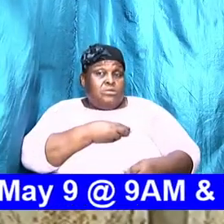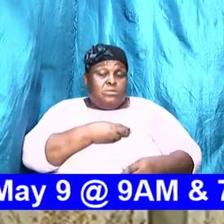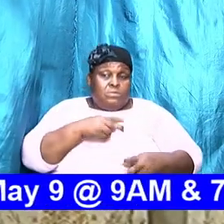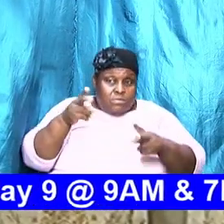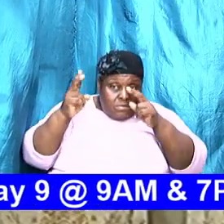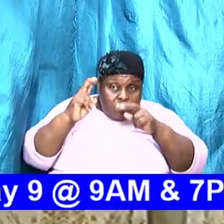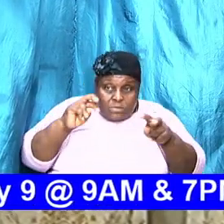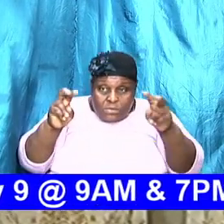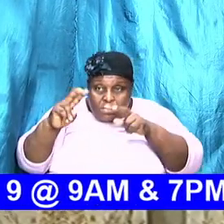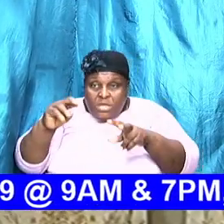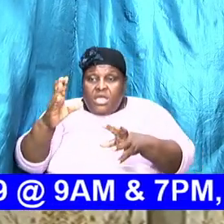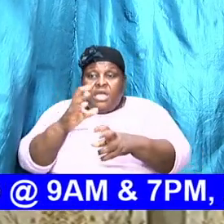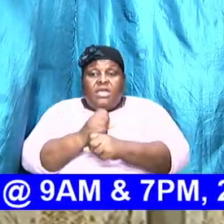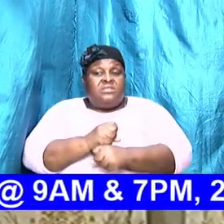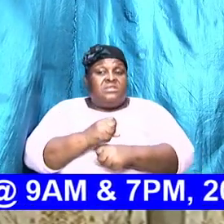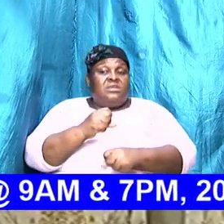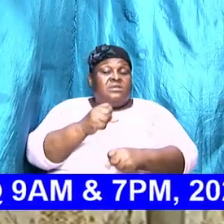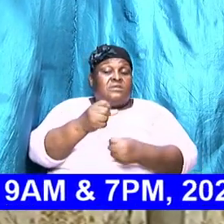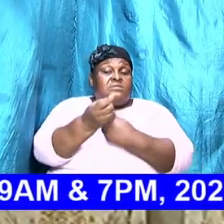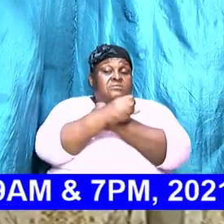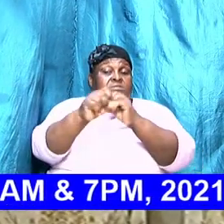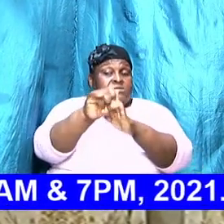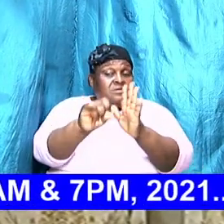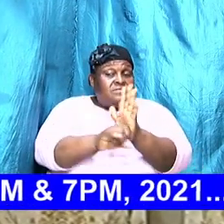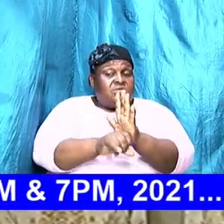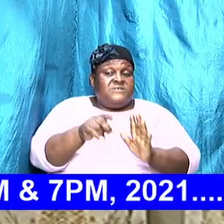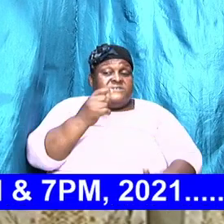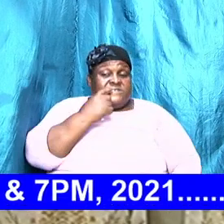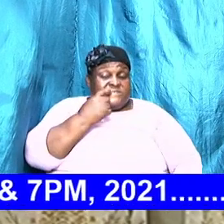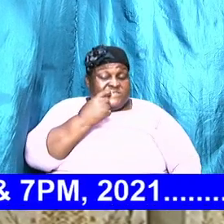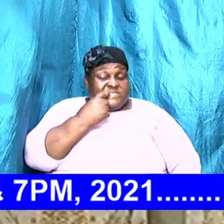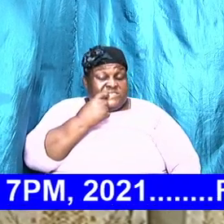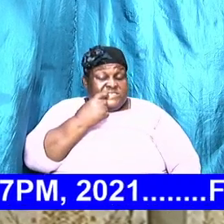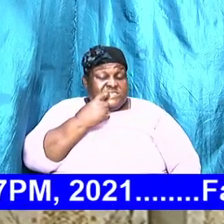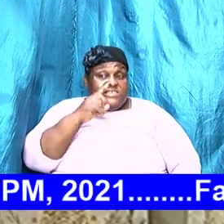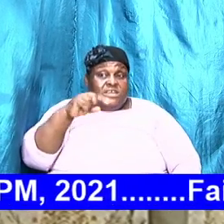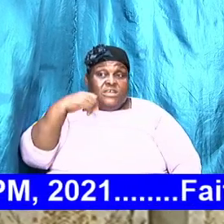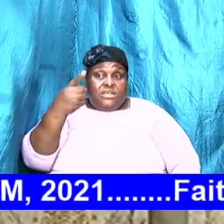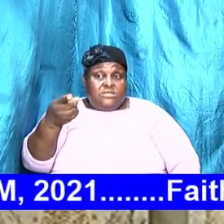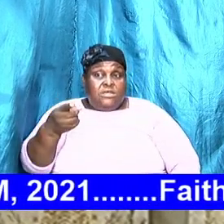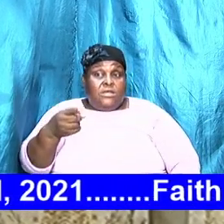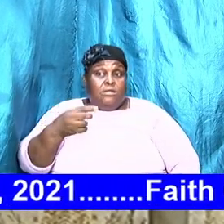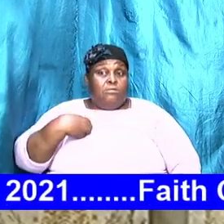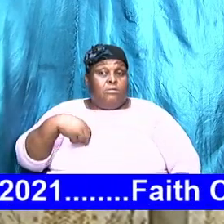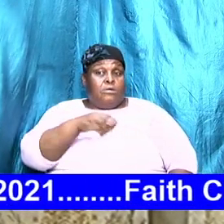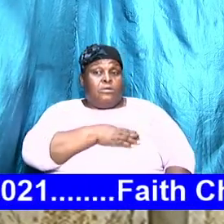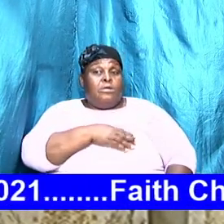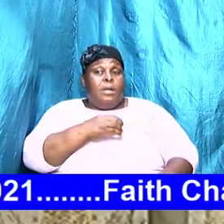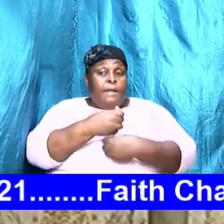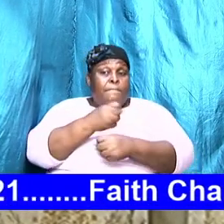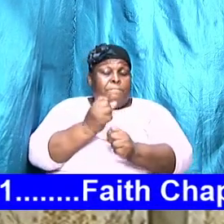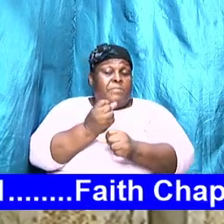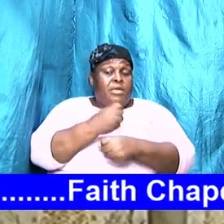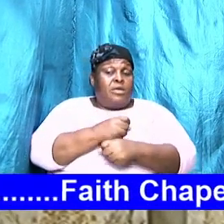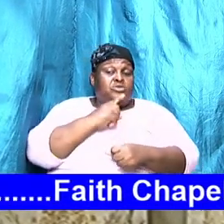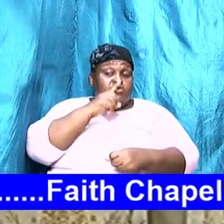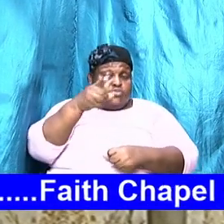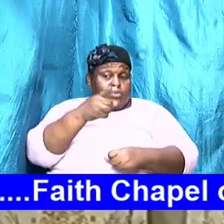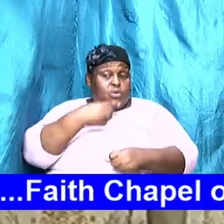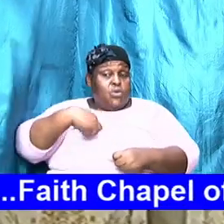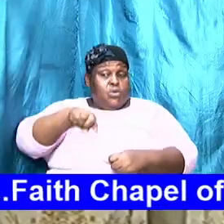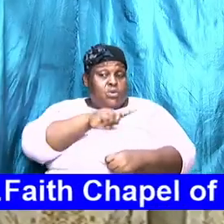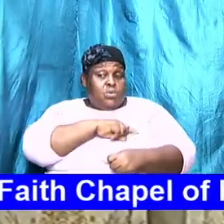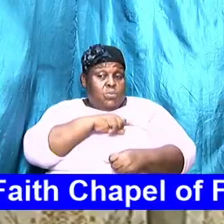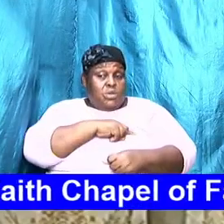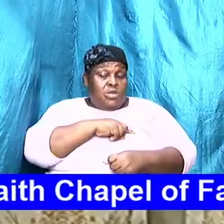us to take our salvation seriously and they urge us to make our calling and our election sure when we look at the